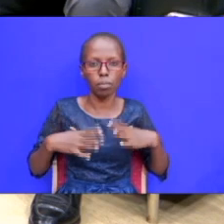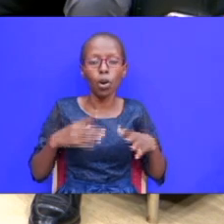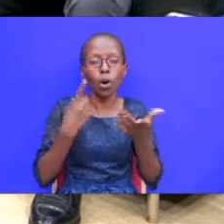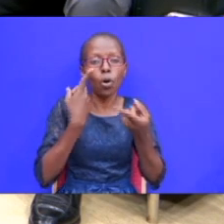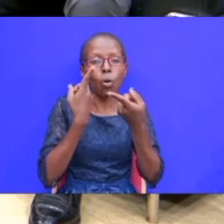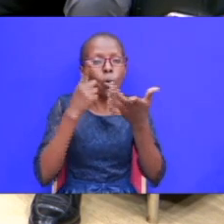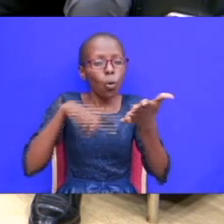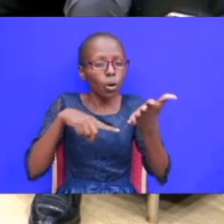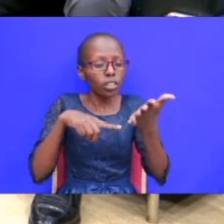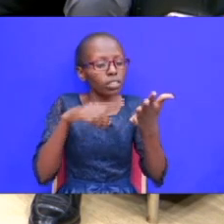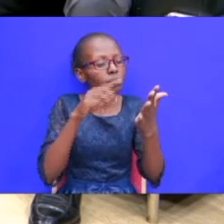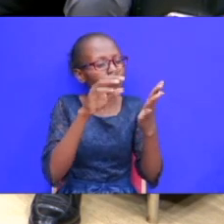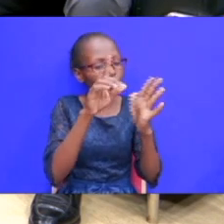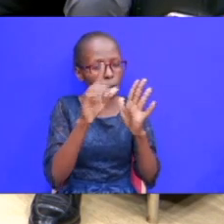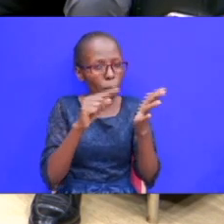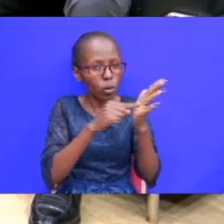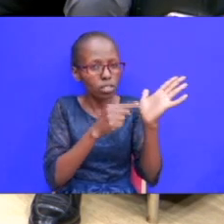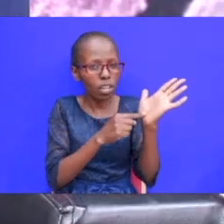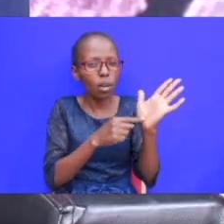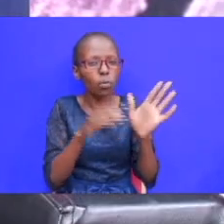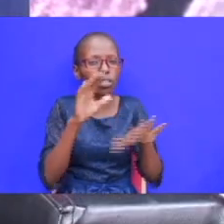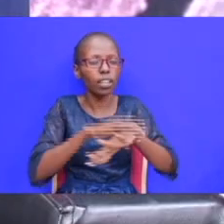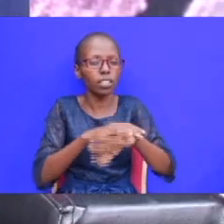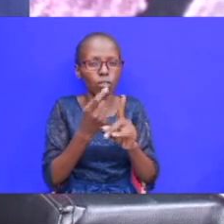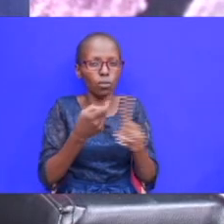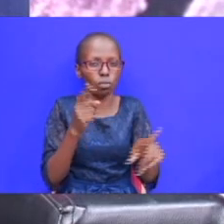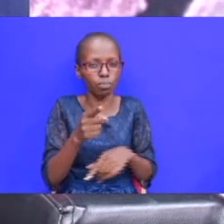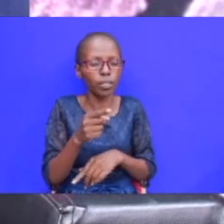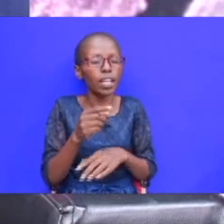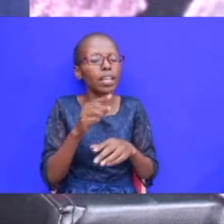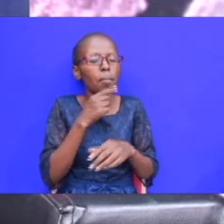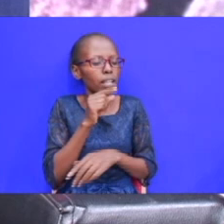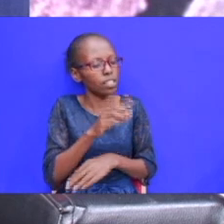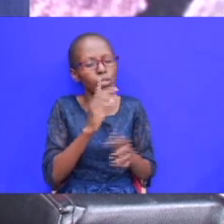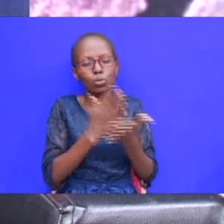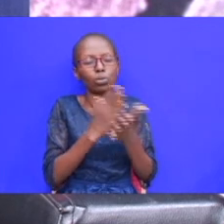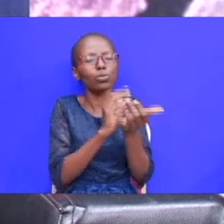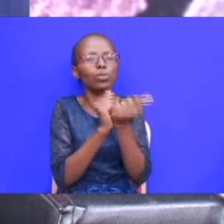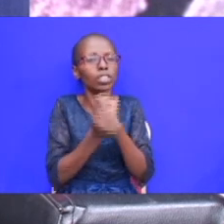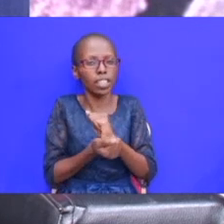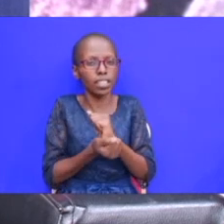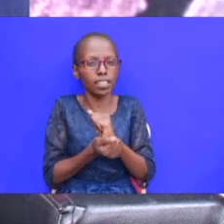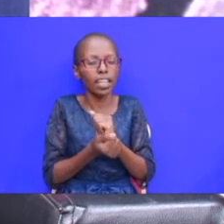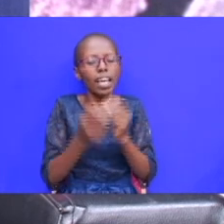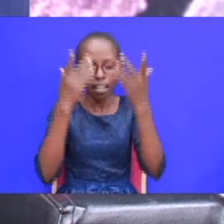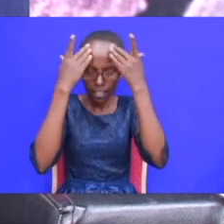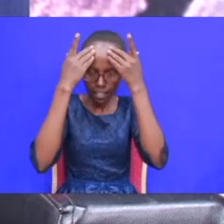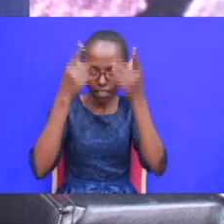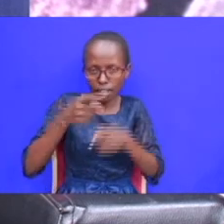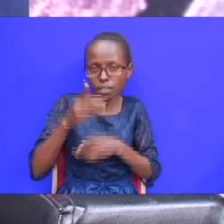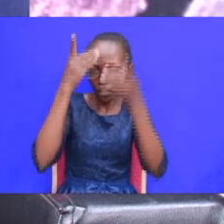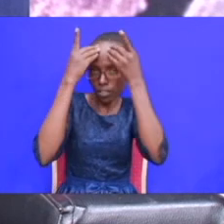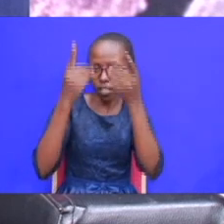lessons what points are we getting from this prayer is this a man who has changed is this a man who has now decided that he is going